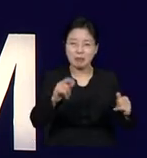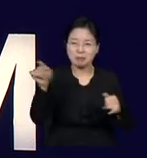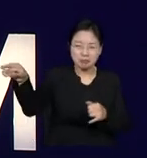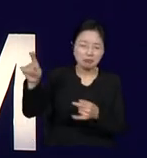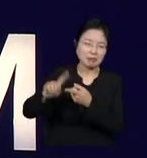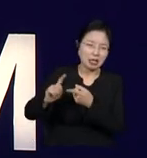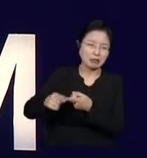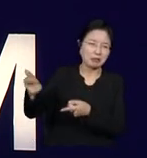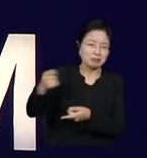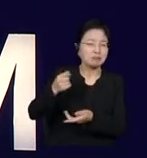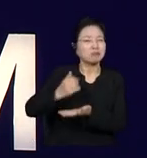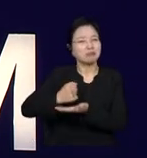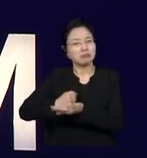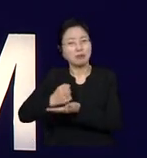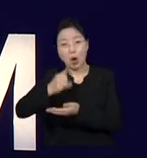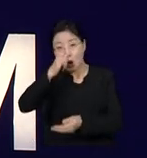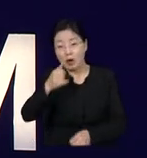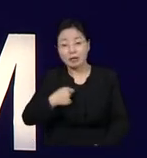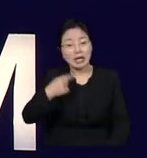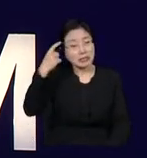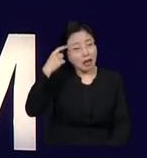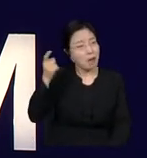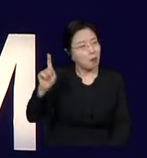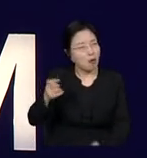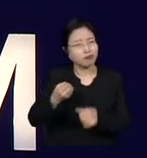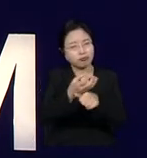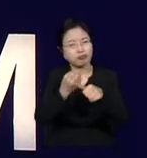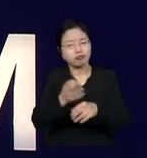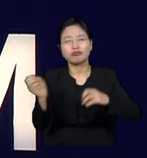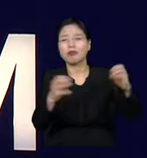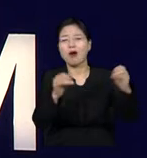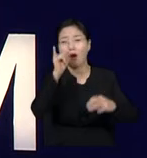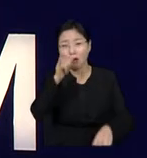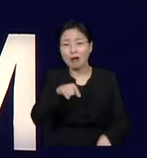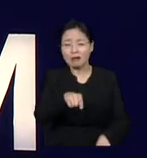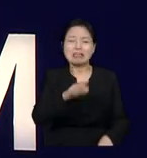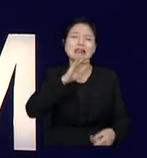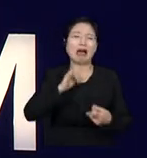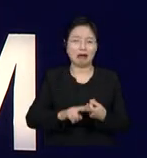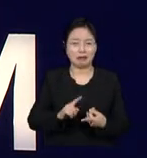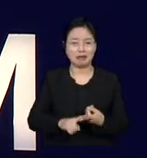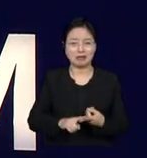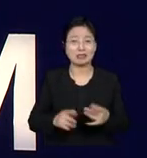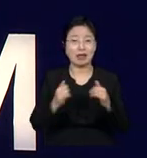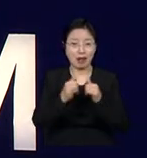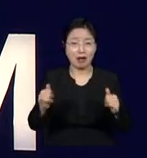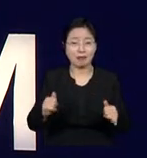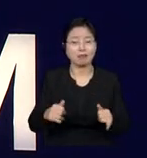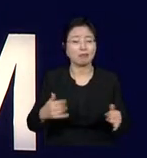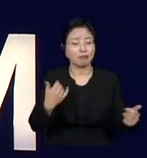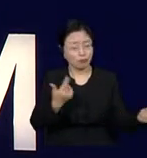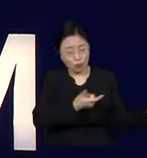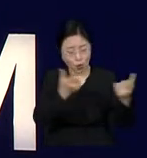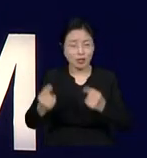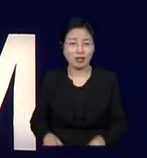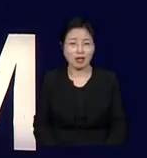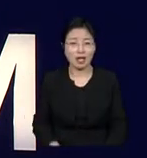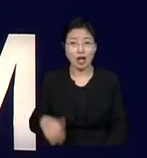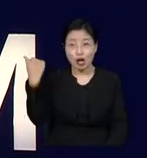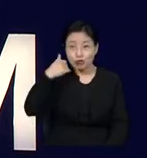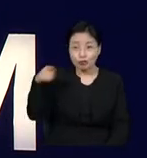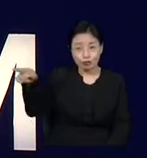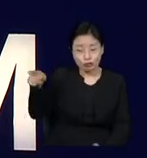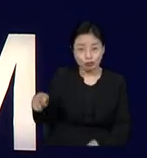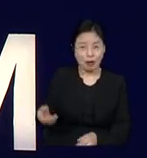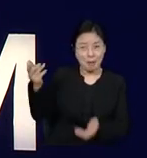And all of this really is unavoidable. So I don't want to shame you for being a judge or for being judgmental. But we have to